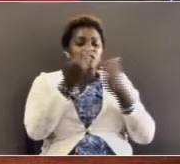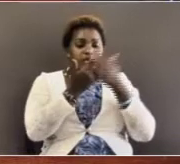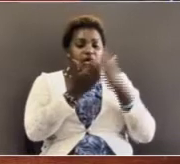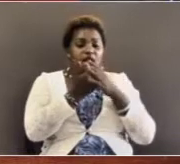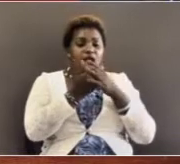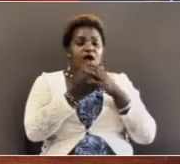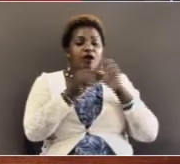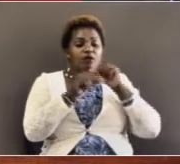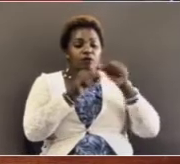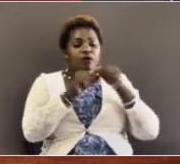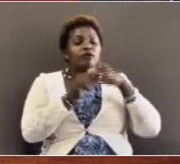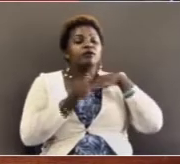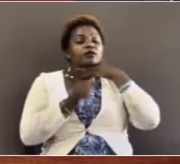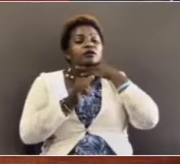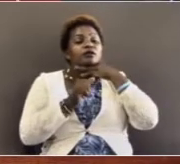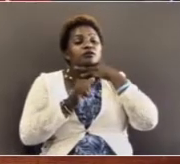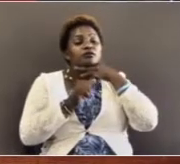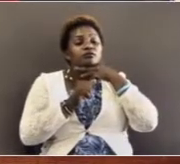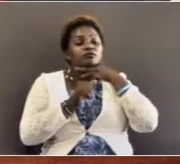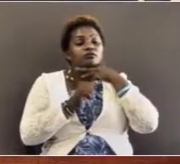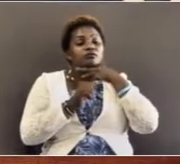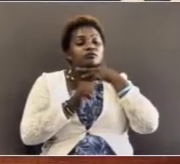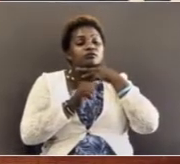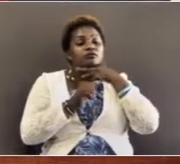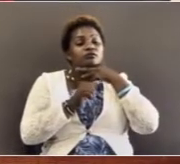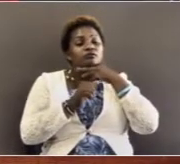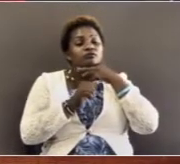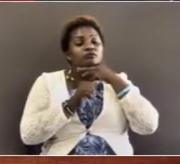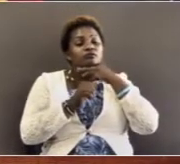care if we perish or drown